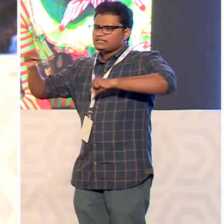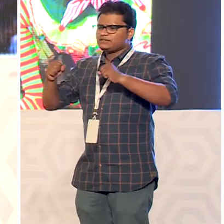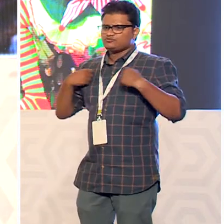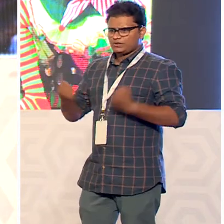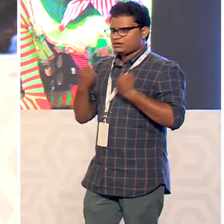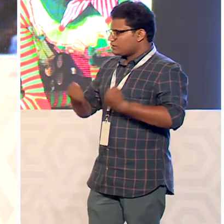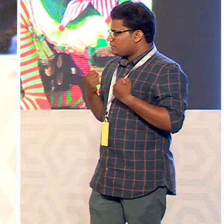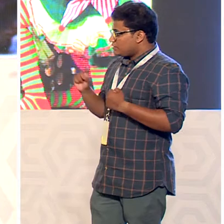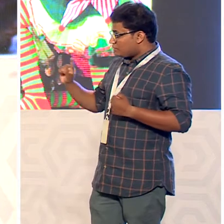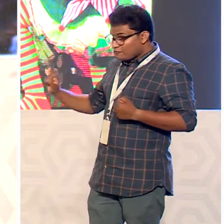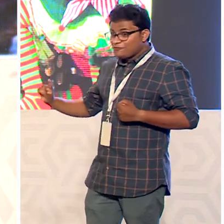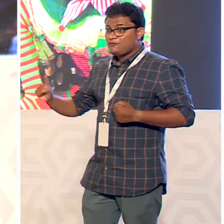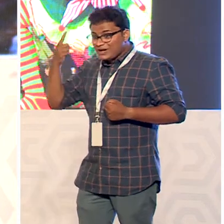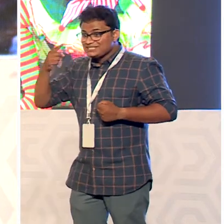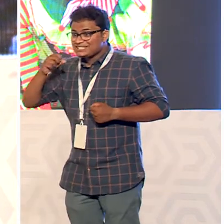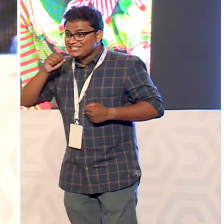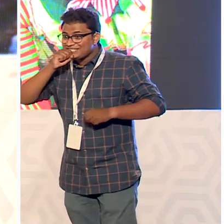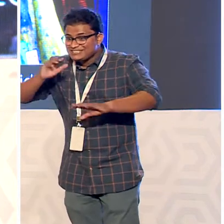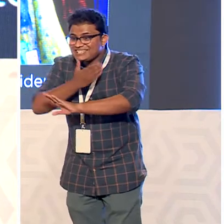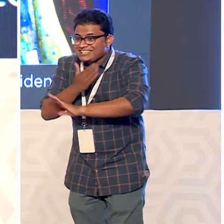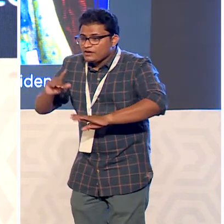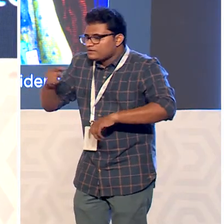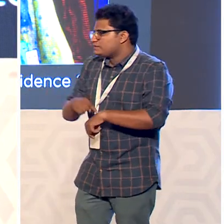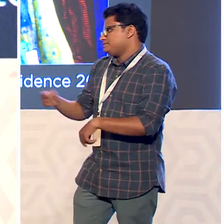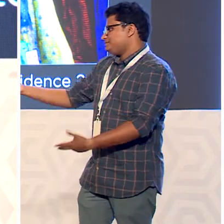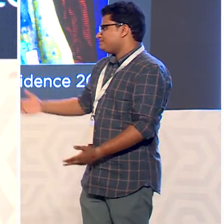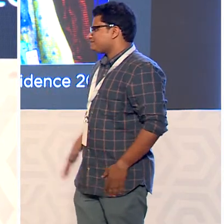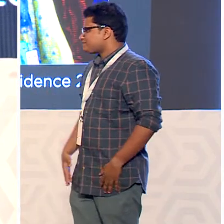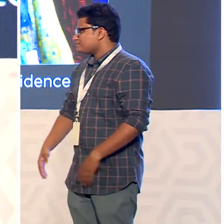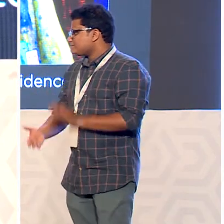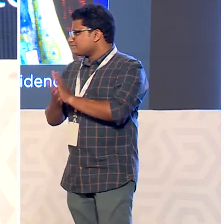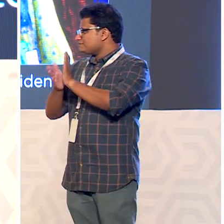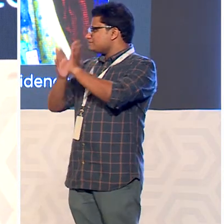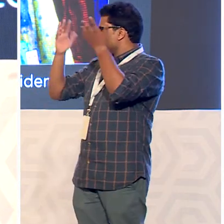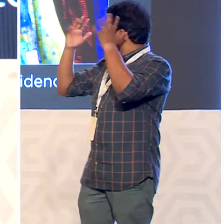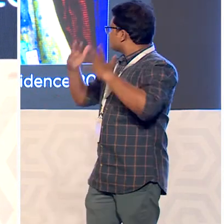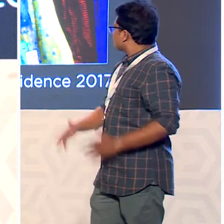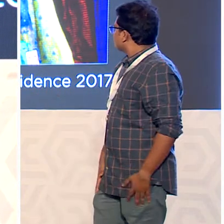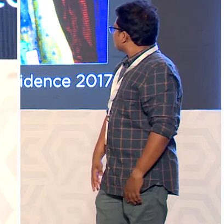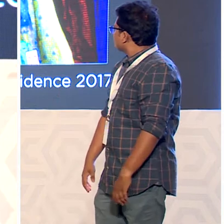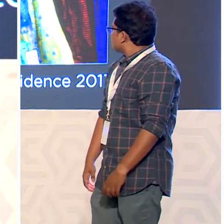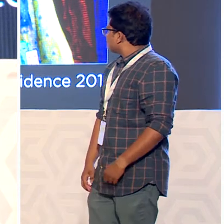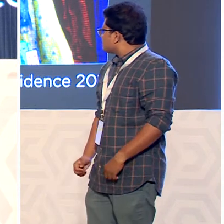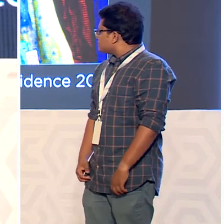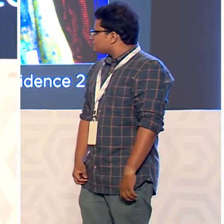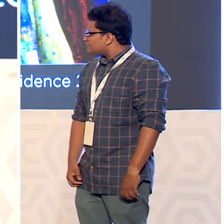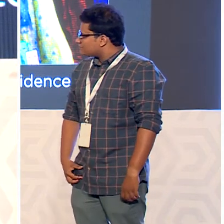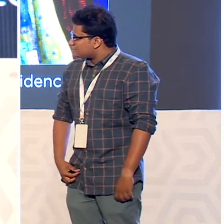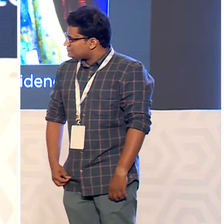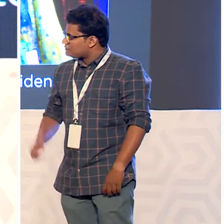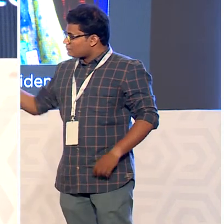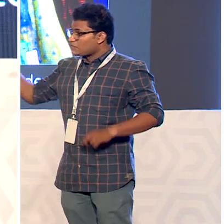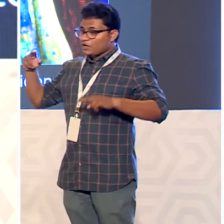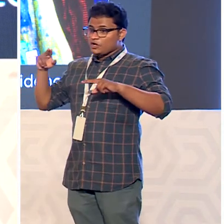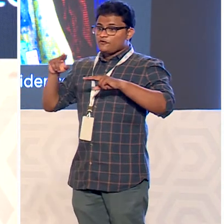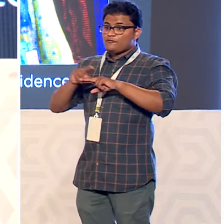so this is my first performance on ukulele today yes i was also a finalist in the mrs